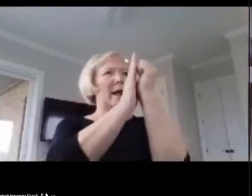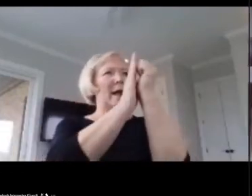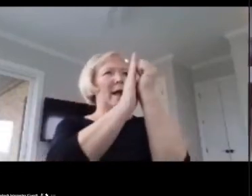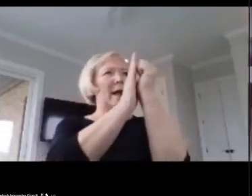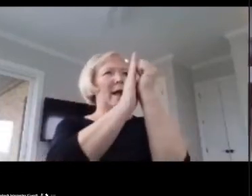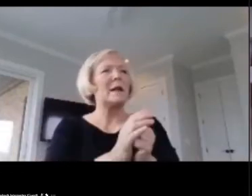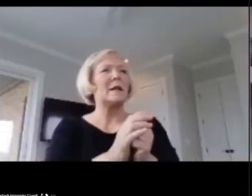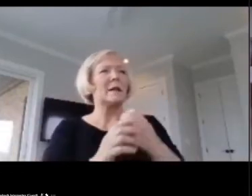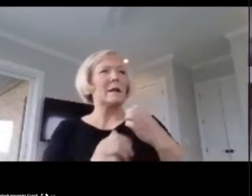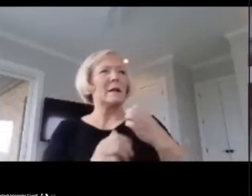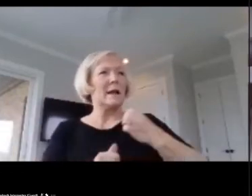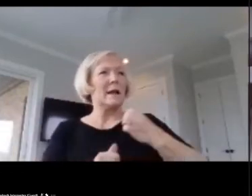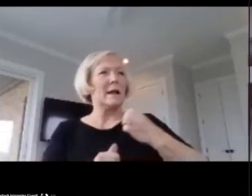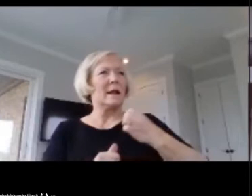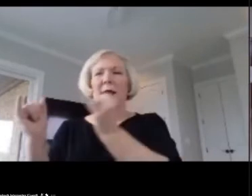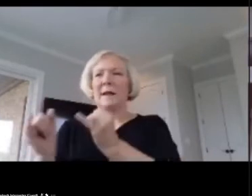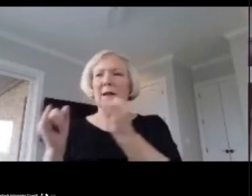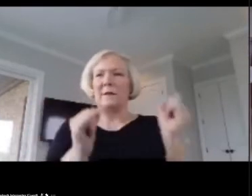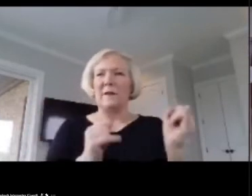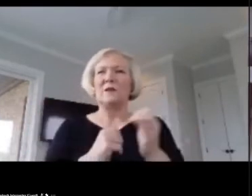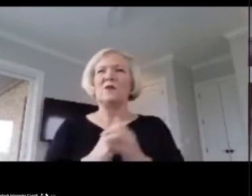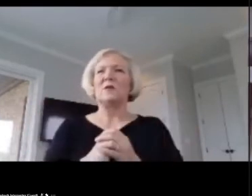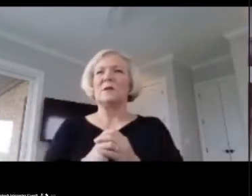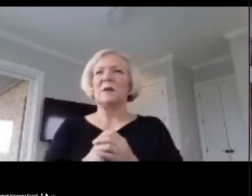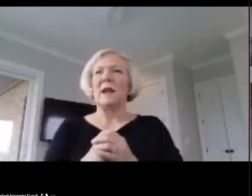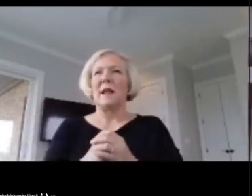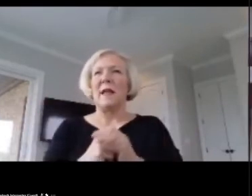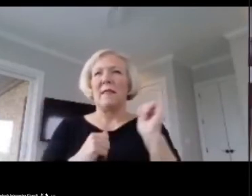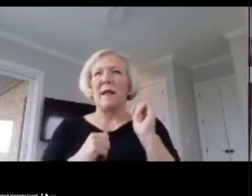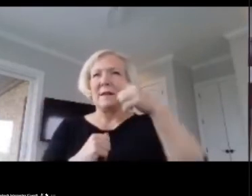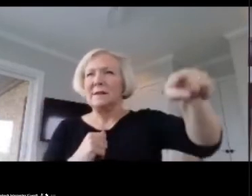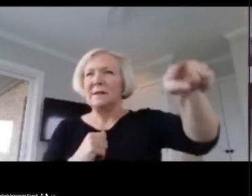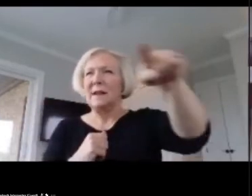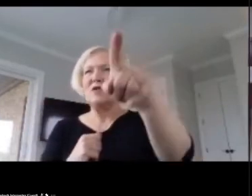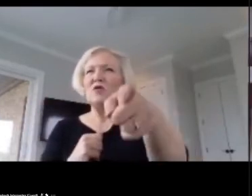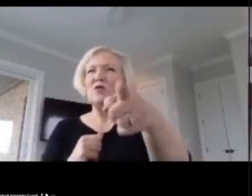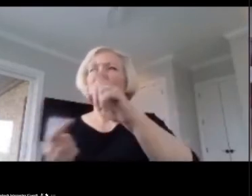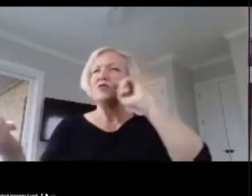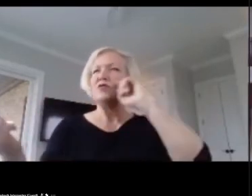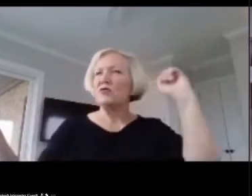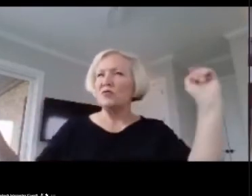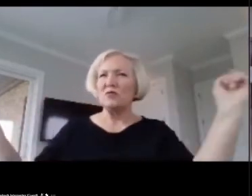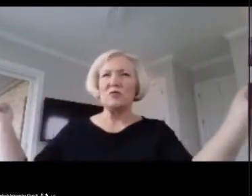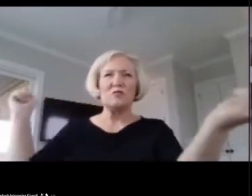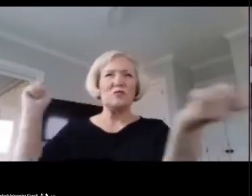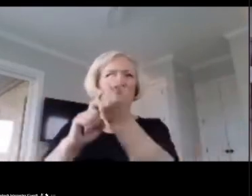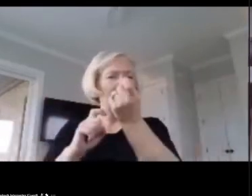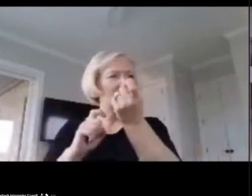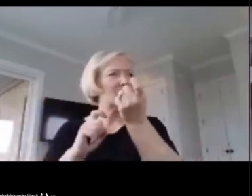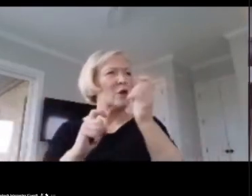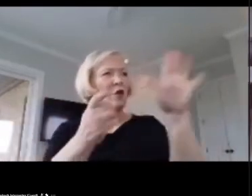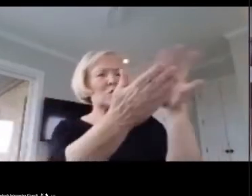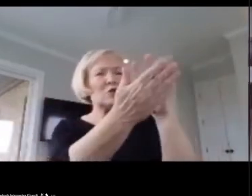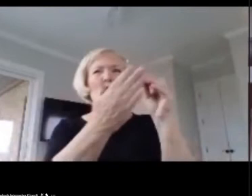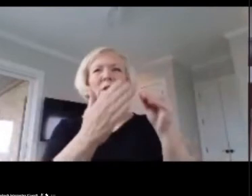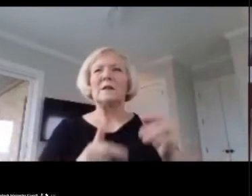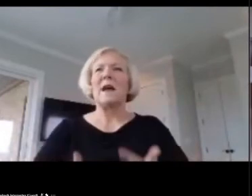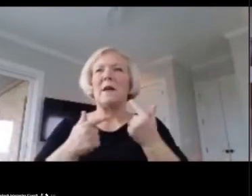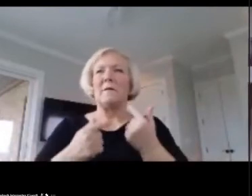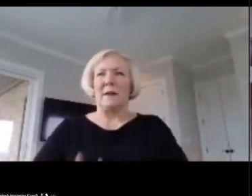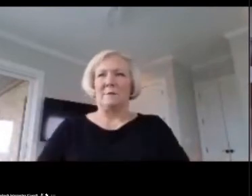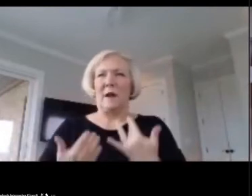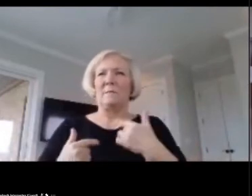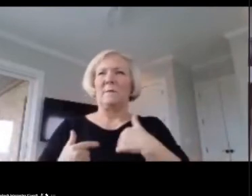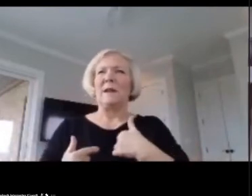and as individuals. They, like you, transformed the lives of their students and inspired me to pursue